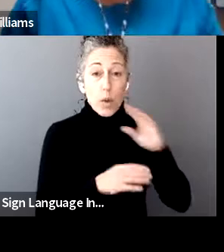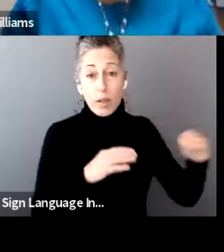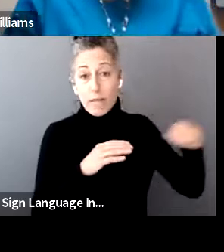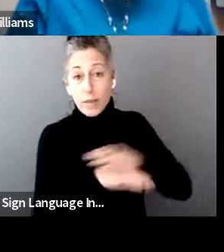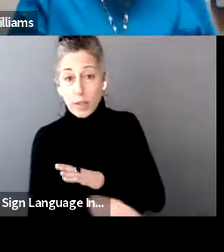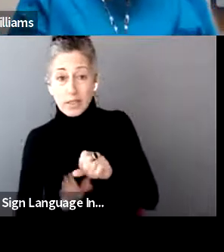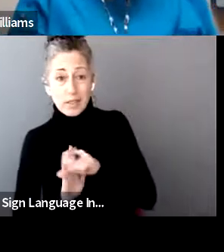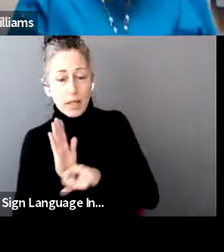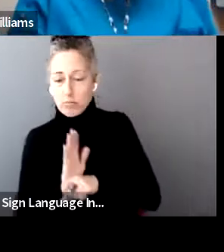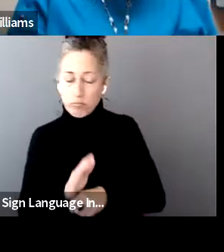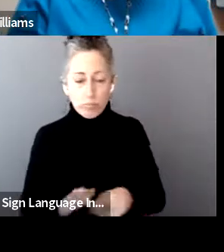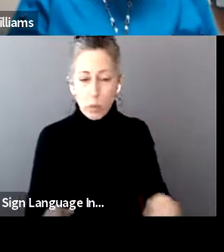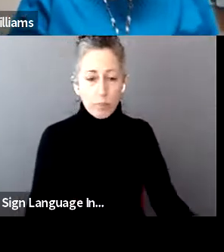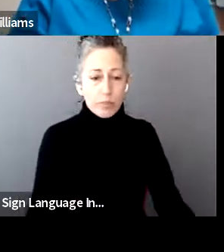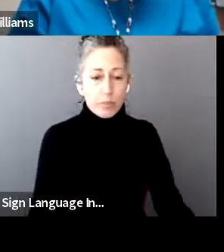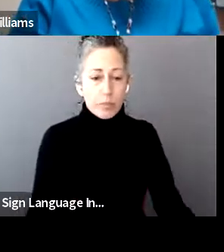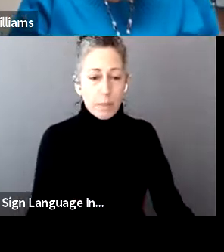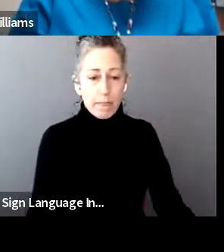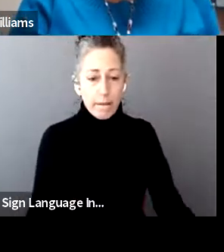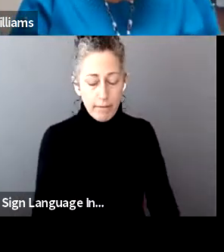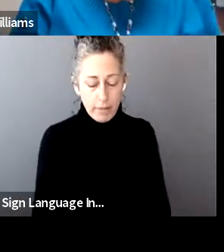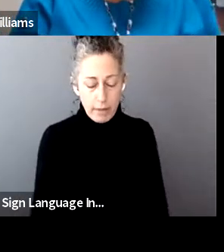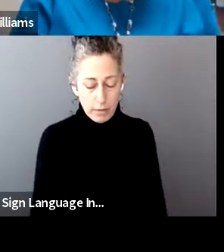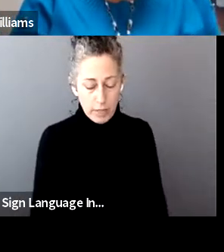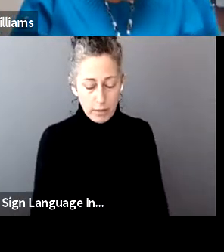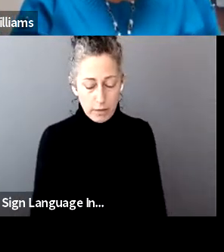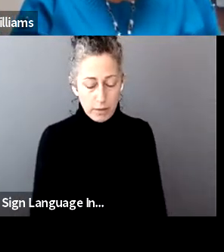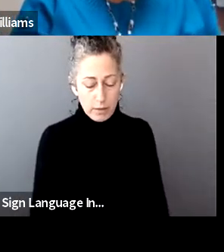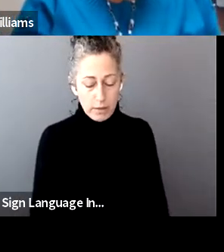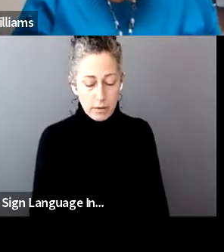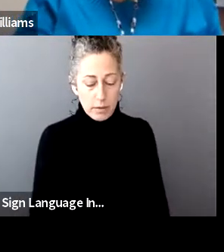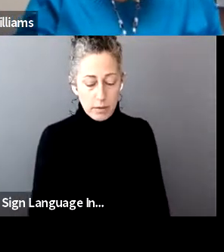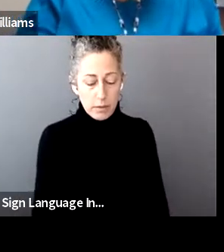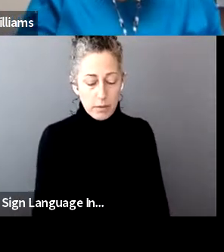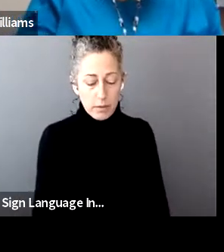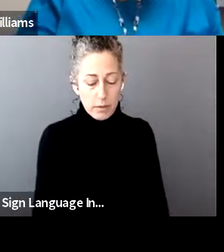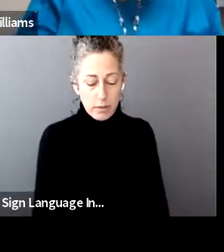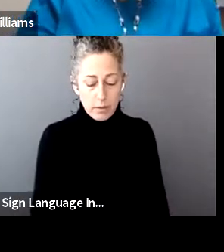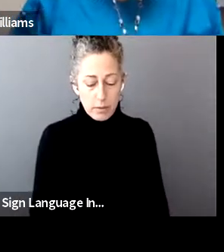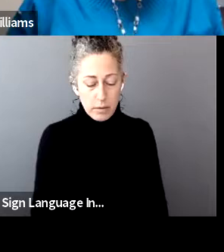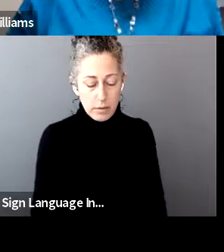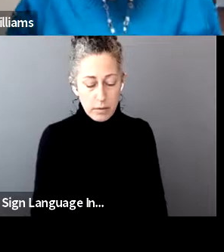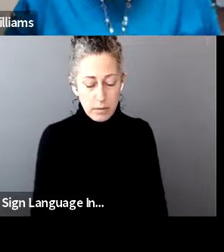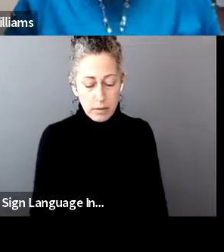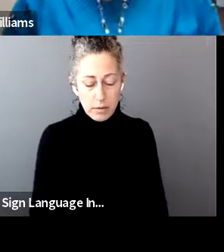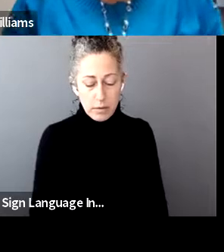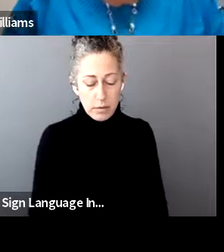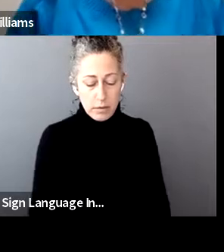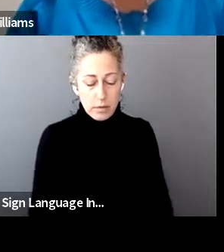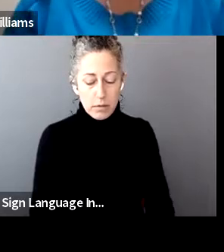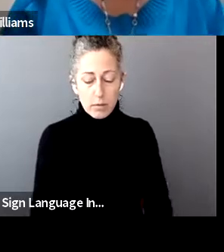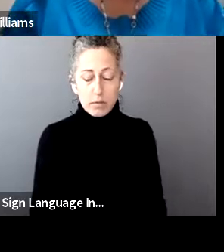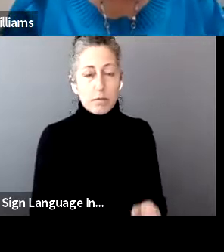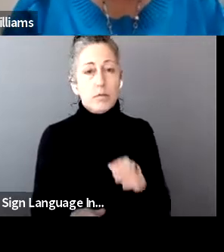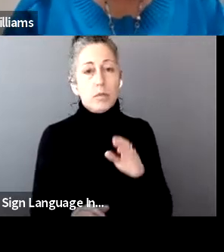Okay. Very good. Thank you. That was clear on that. And Ms. Stark, let's say someone figures